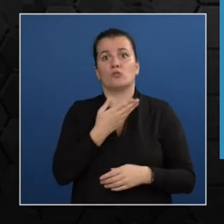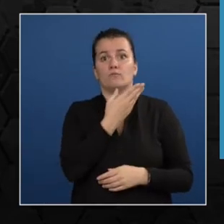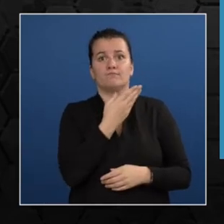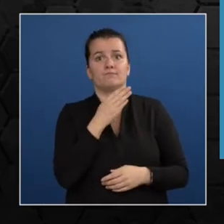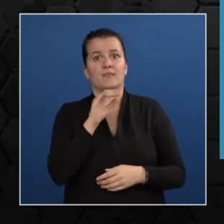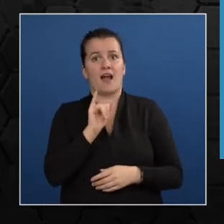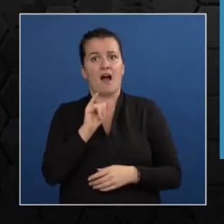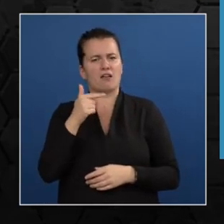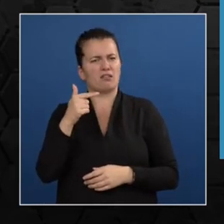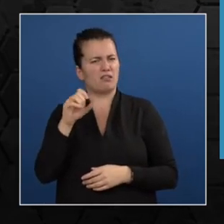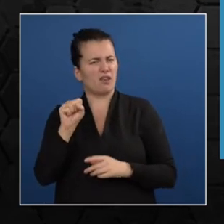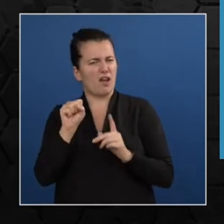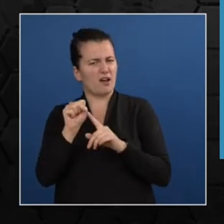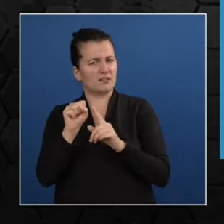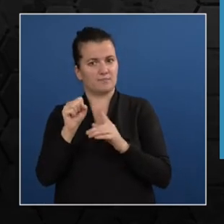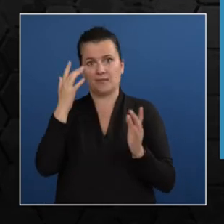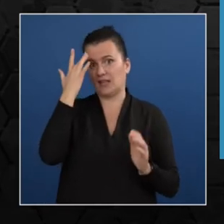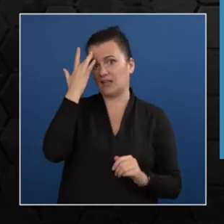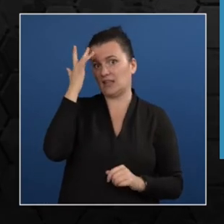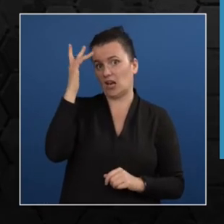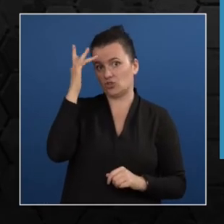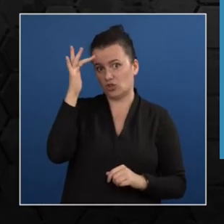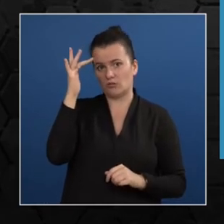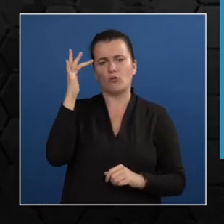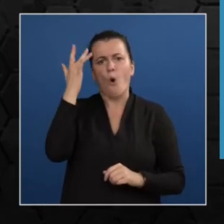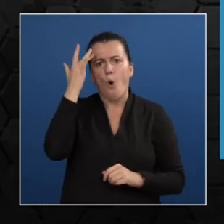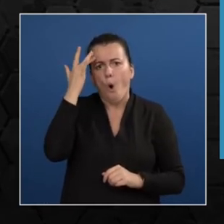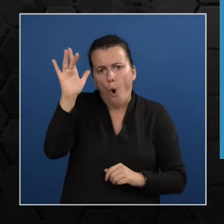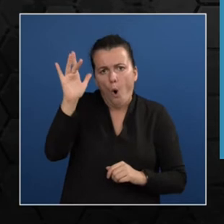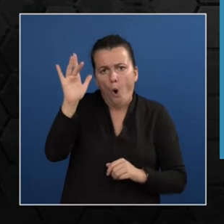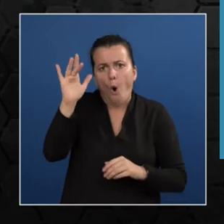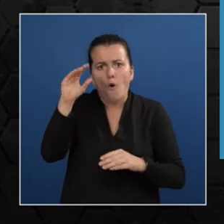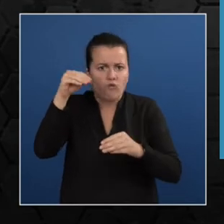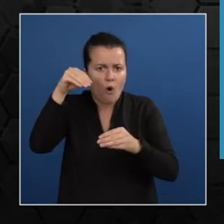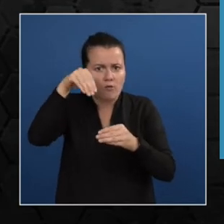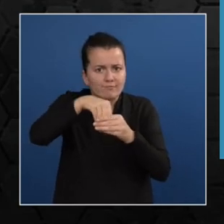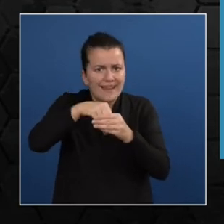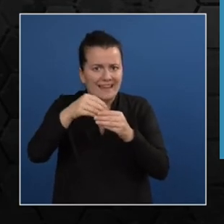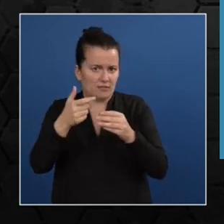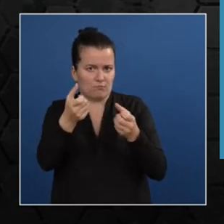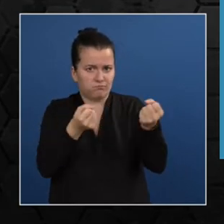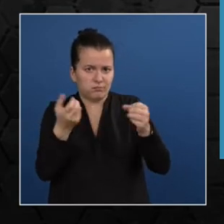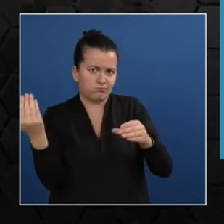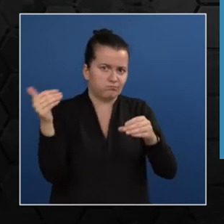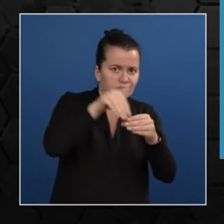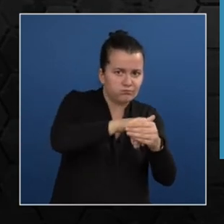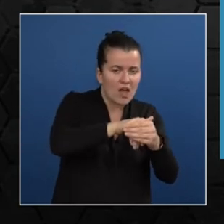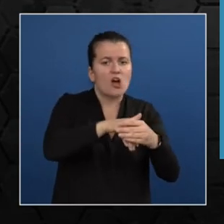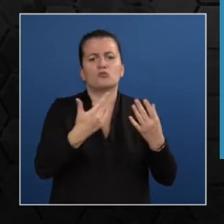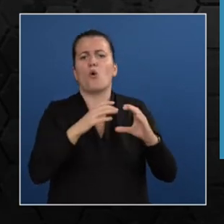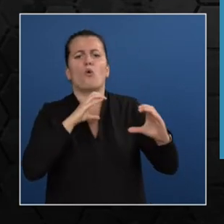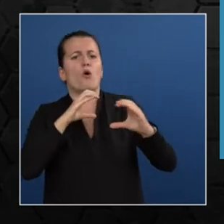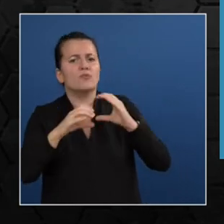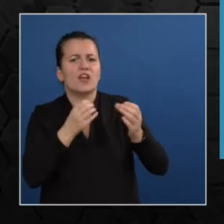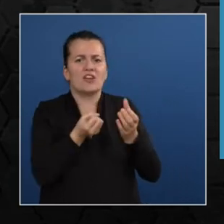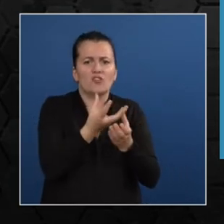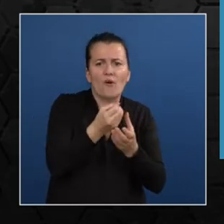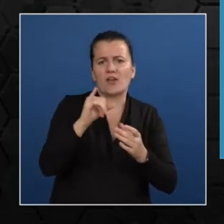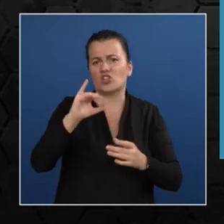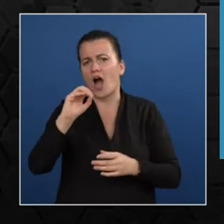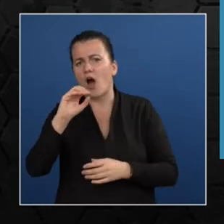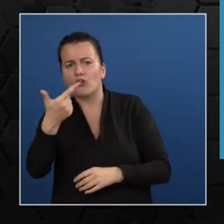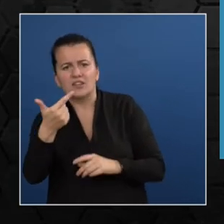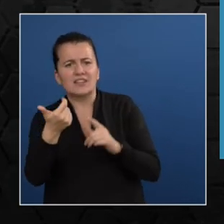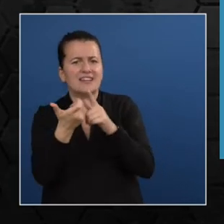transportation systems are integration between conventional transportation techniques, communication engineering, internet of things and above all